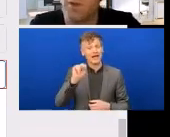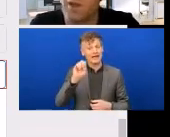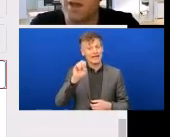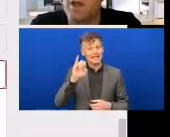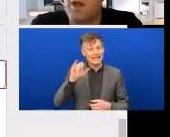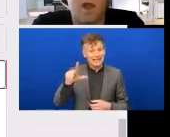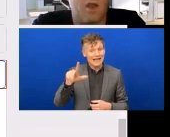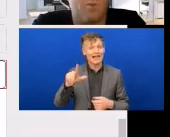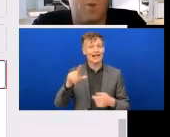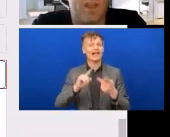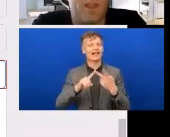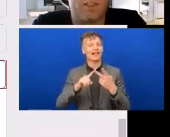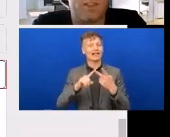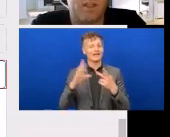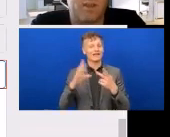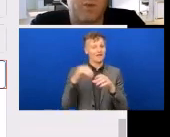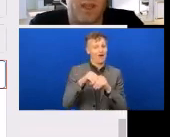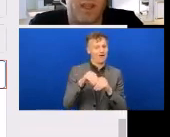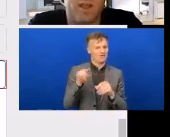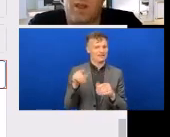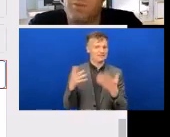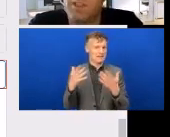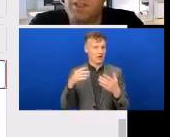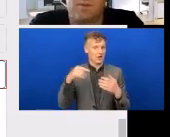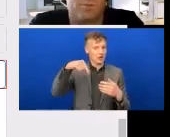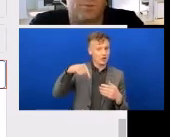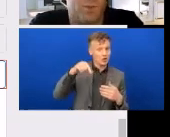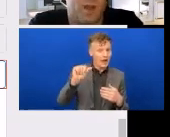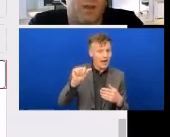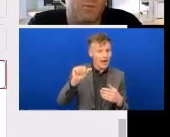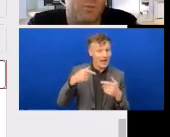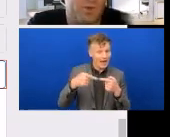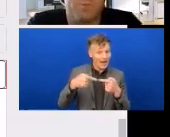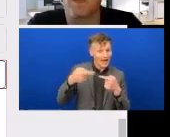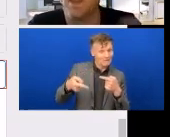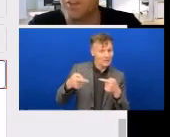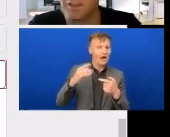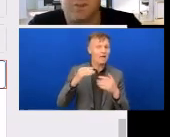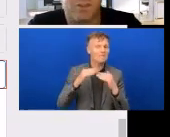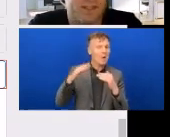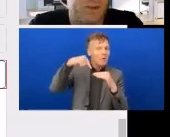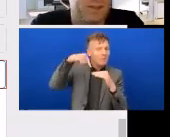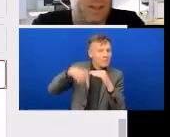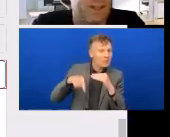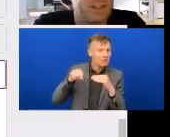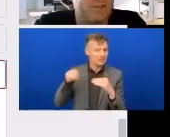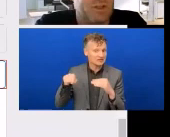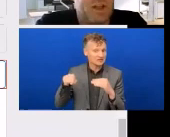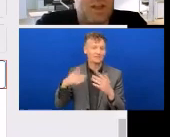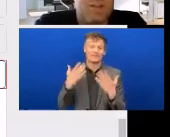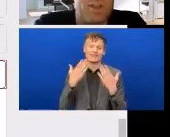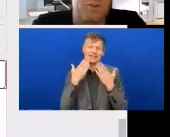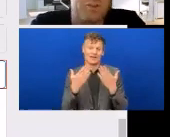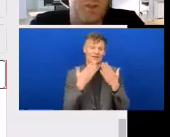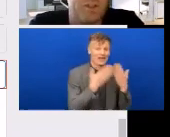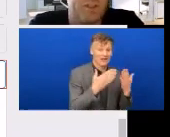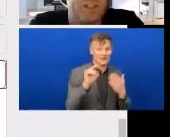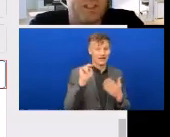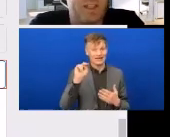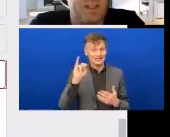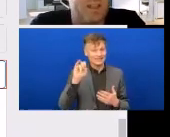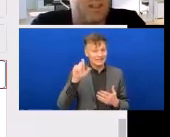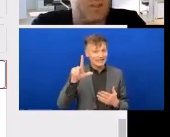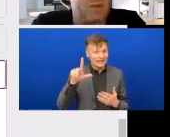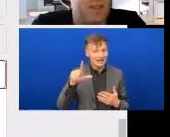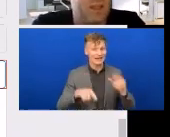bit more about that when we get into the Q&A session, probably. But thank you to Neil and Nancy for their contributions